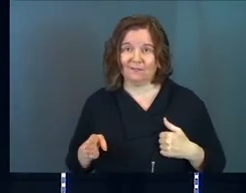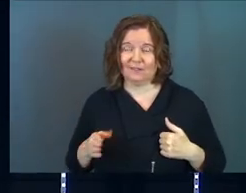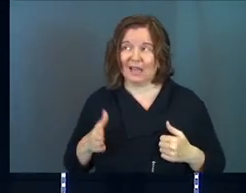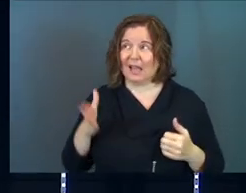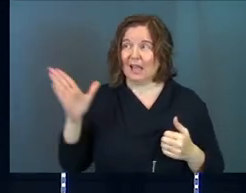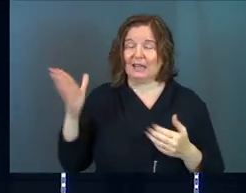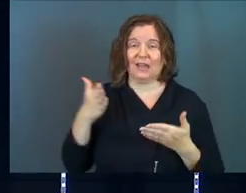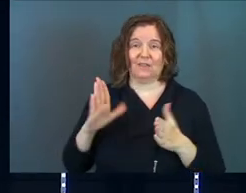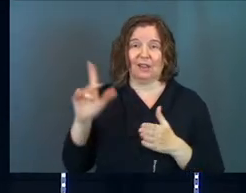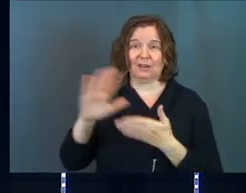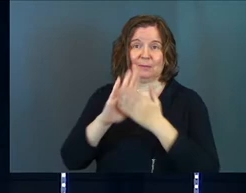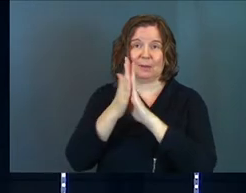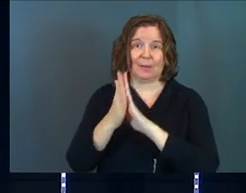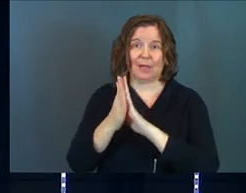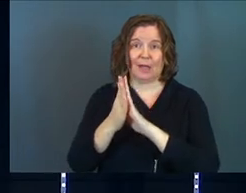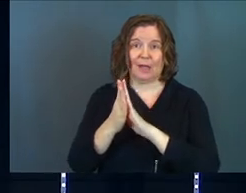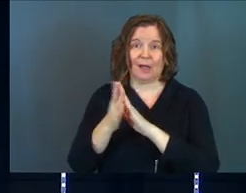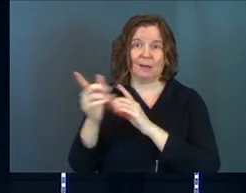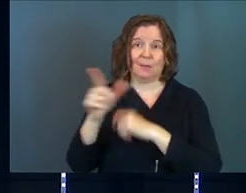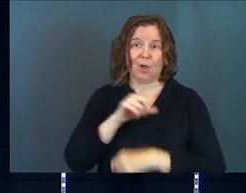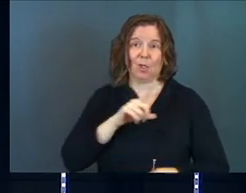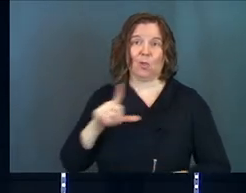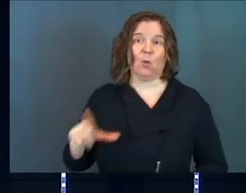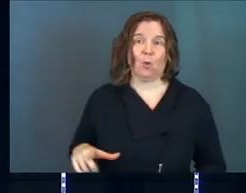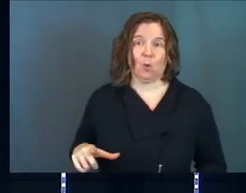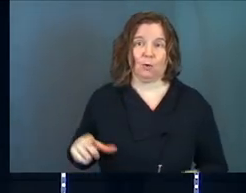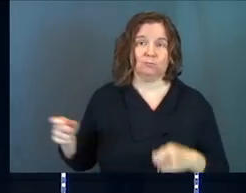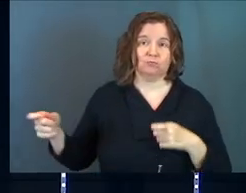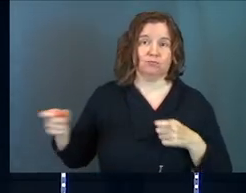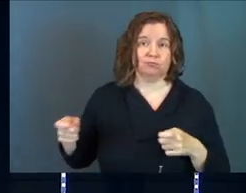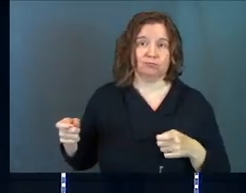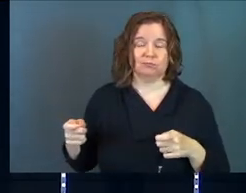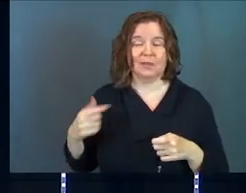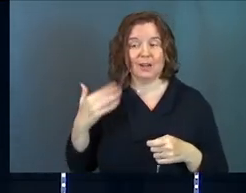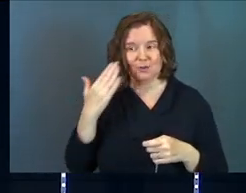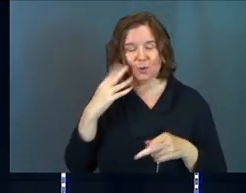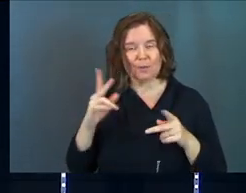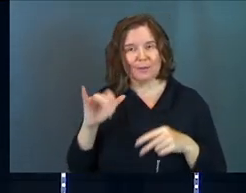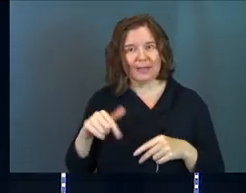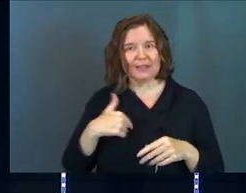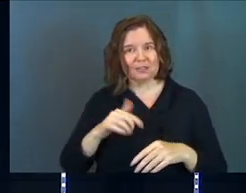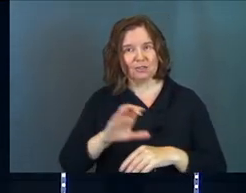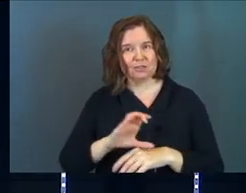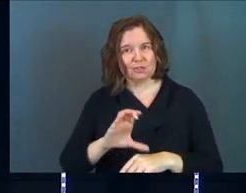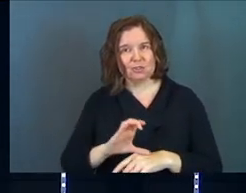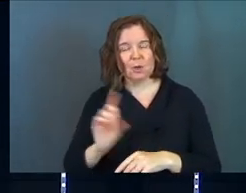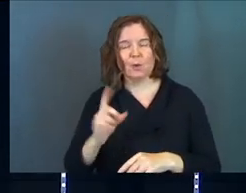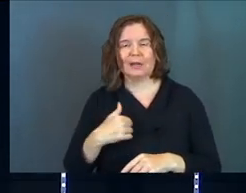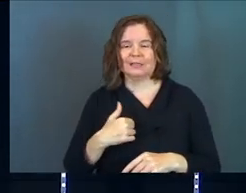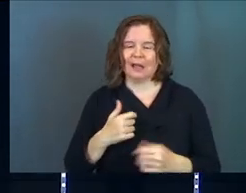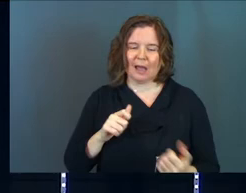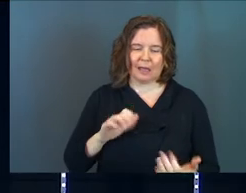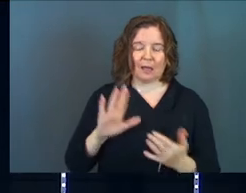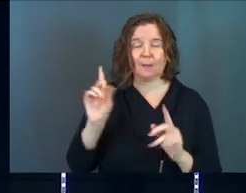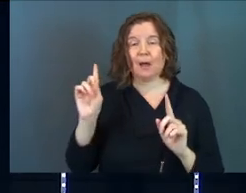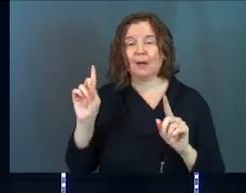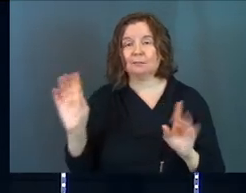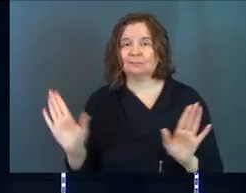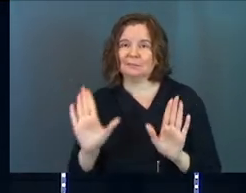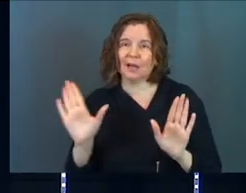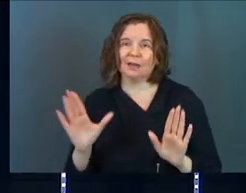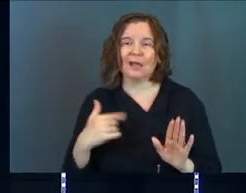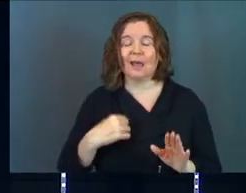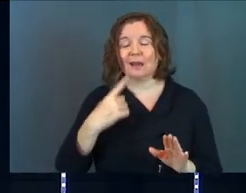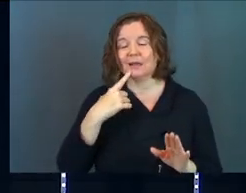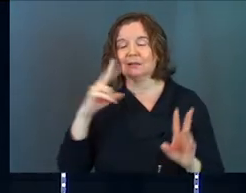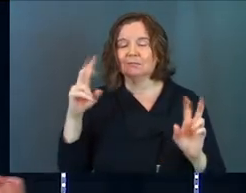Lord. Call the shots. And you've known people like this in the church. Where it's like I come on Sundays and